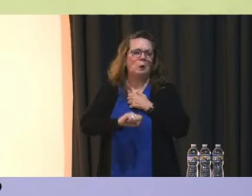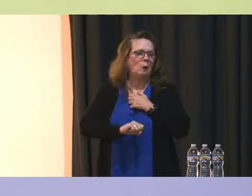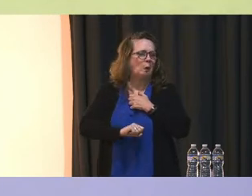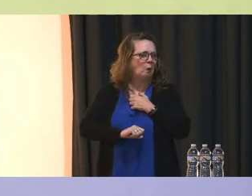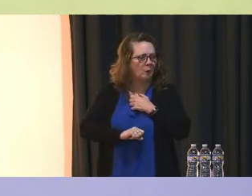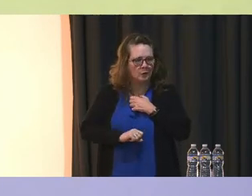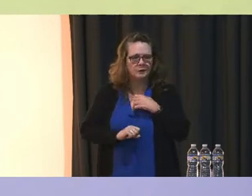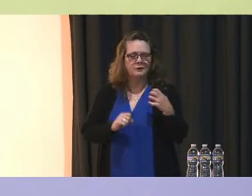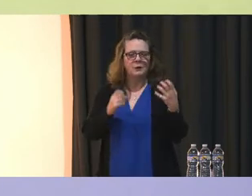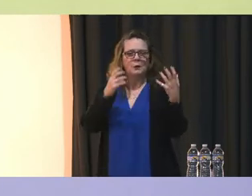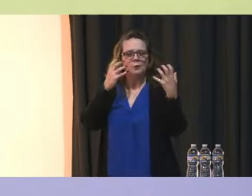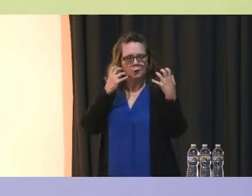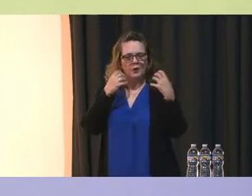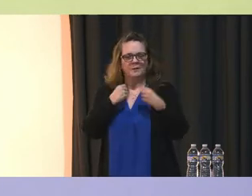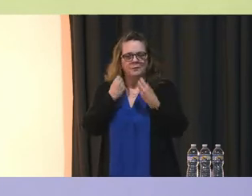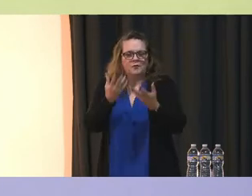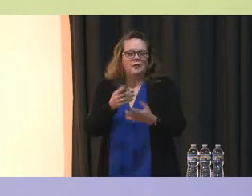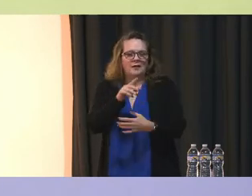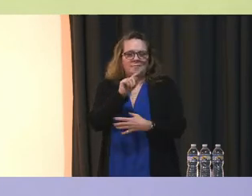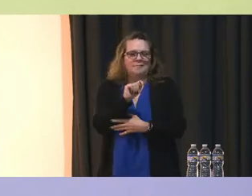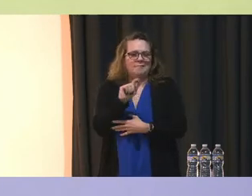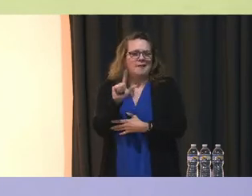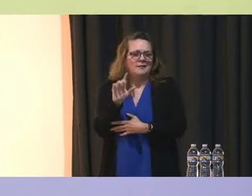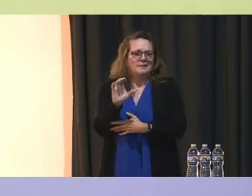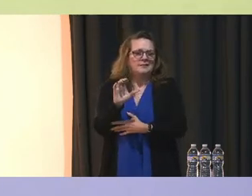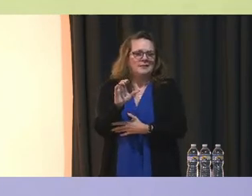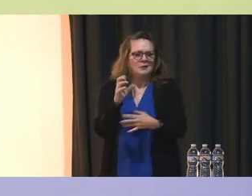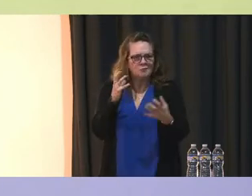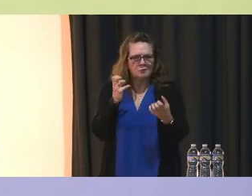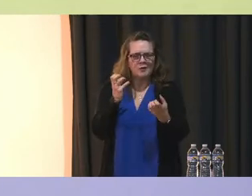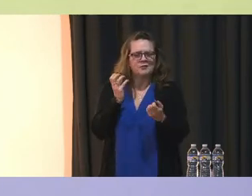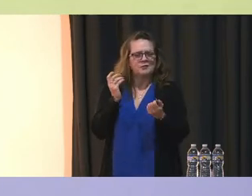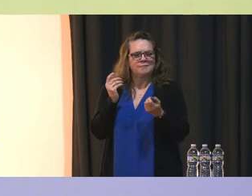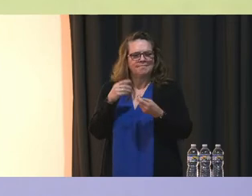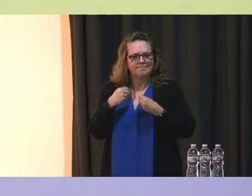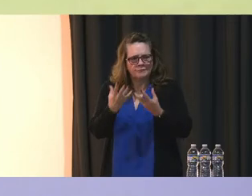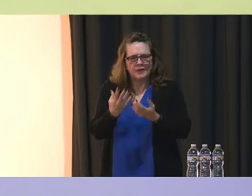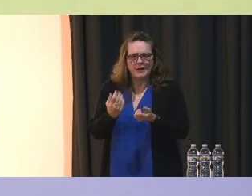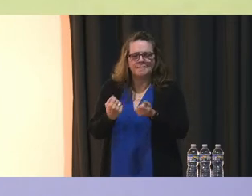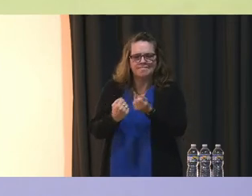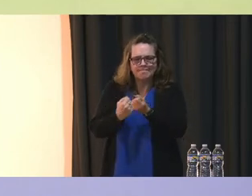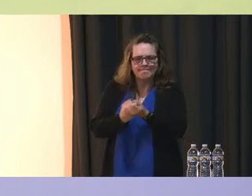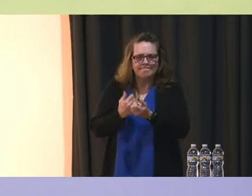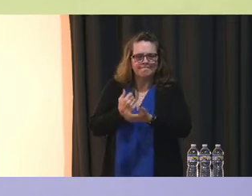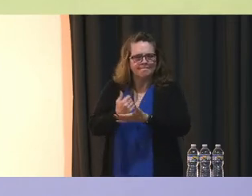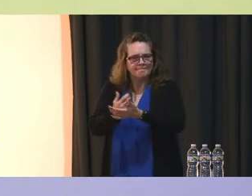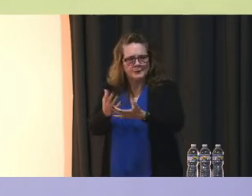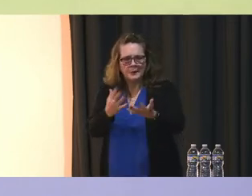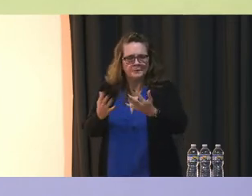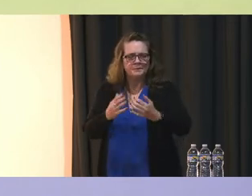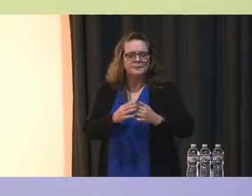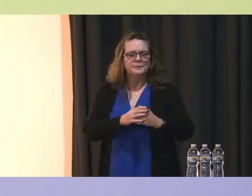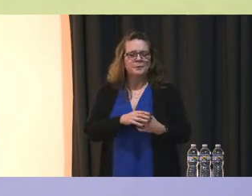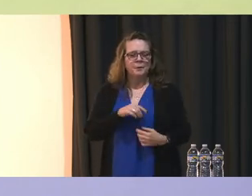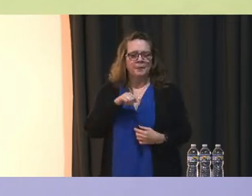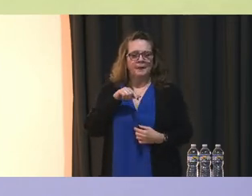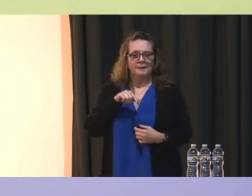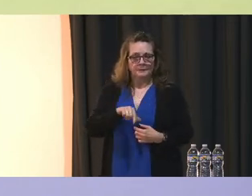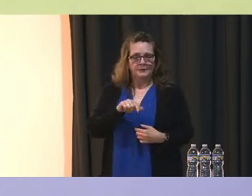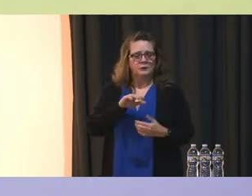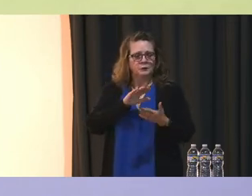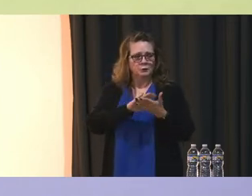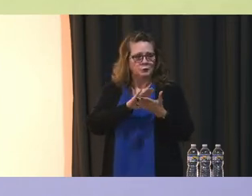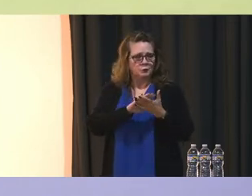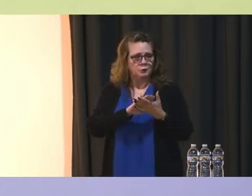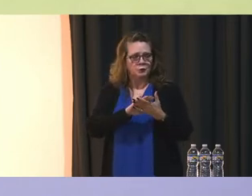of TLC that they deserve We want all of them to have that support So you ask if I have, if this school has my support, of